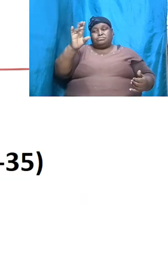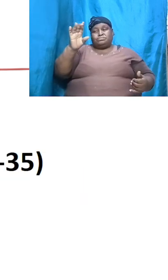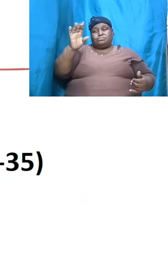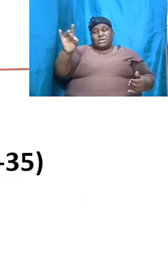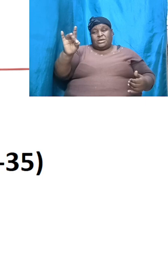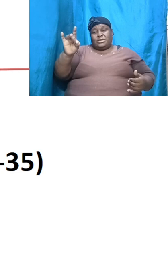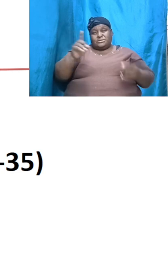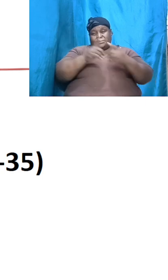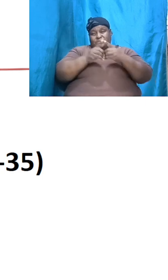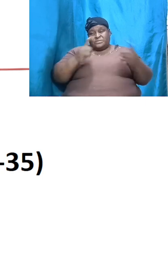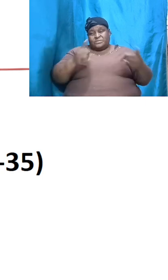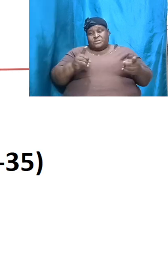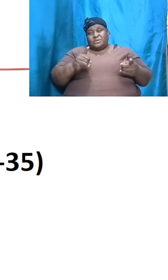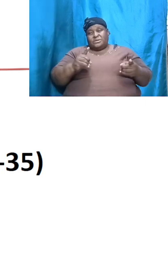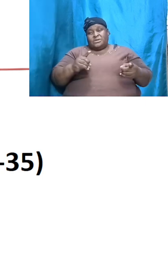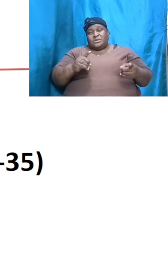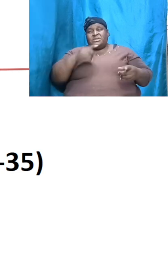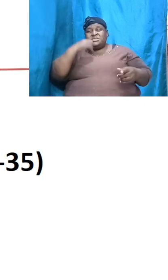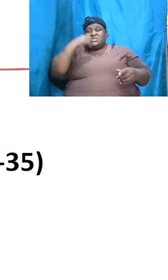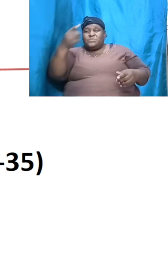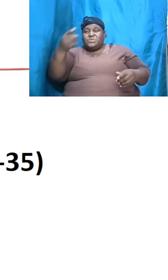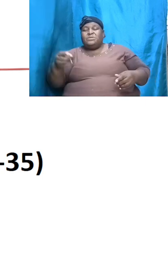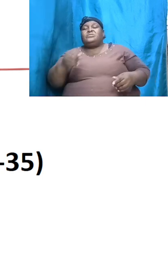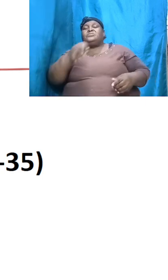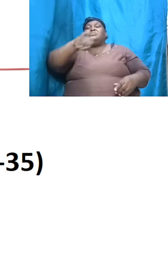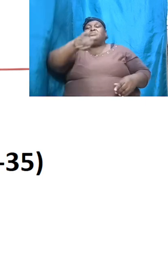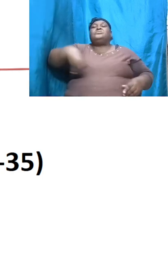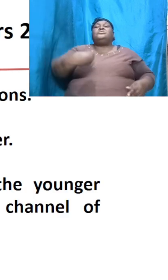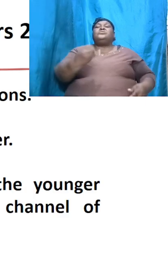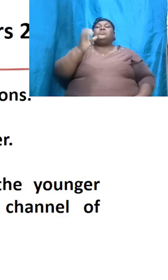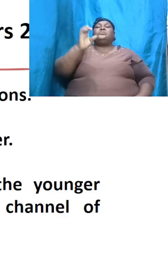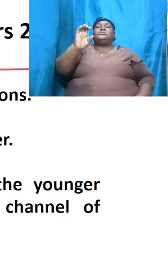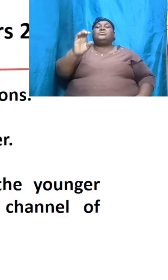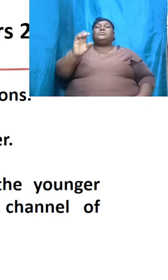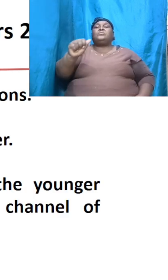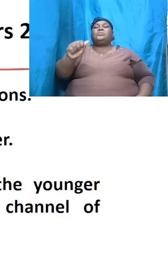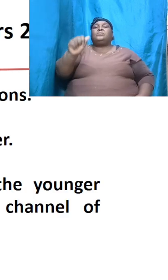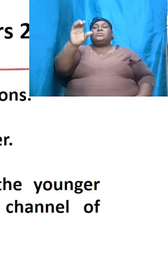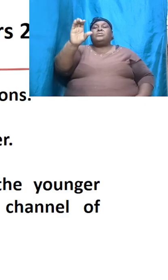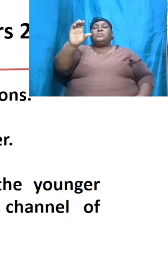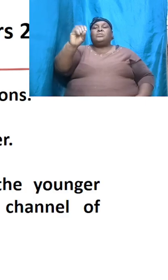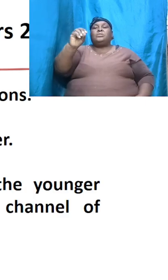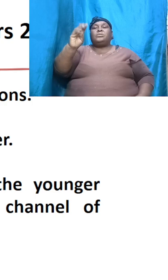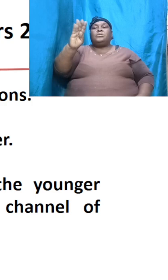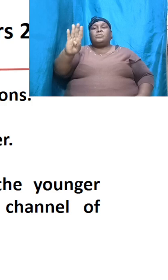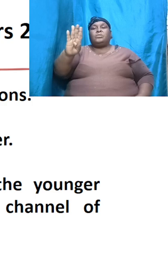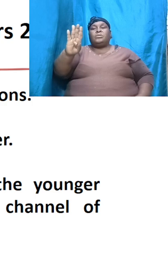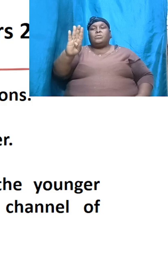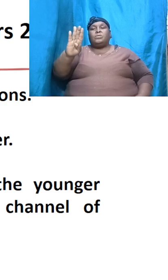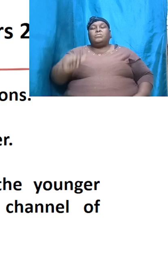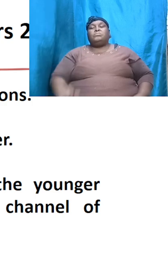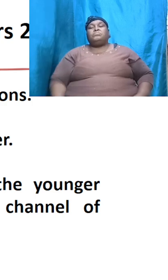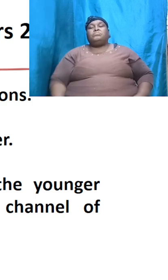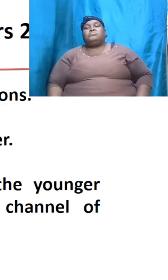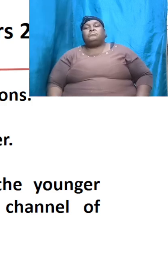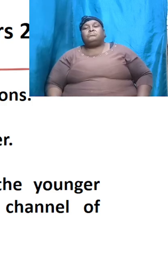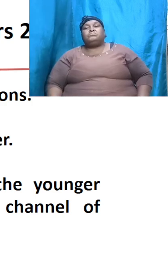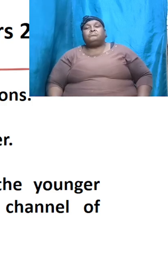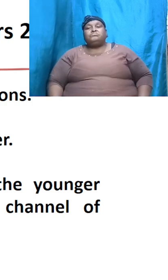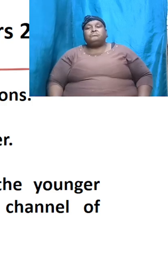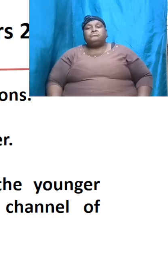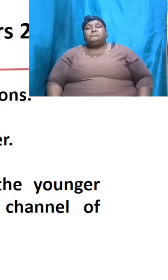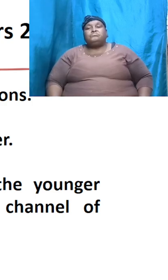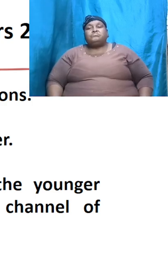and this speak to the patriarch Jacob and so we are taking some time and we are looking